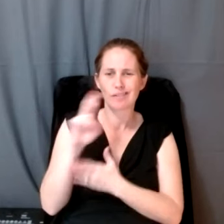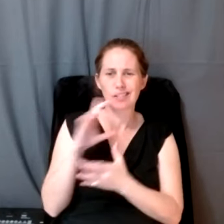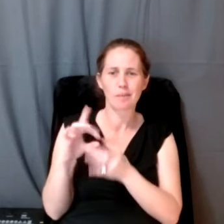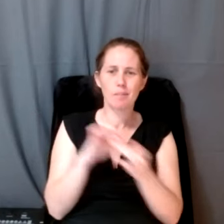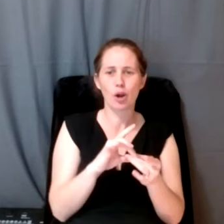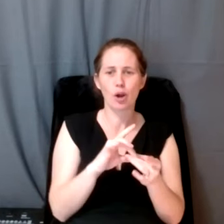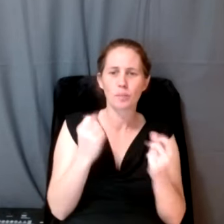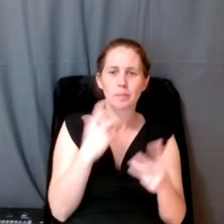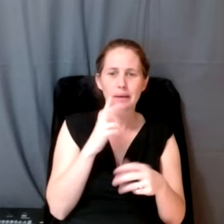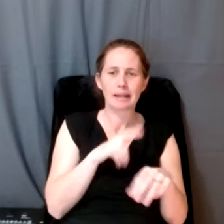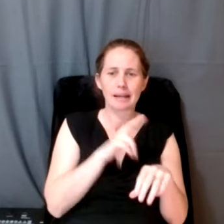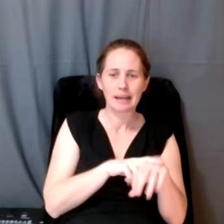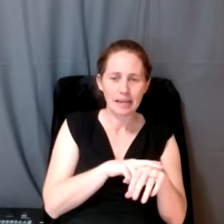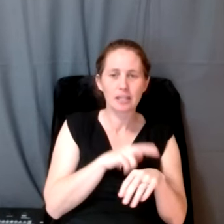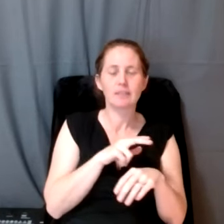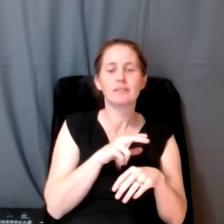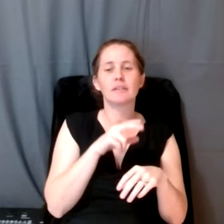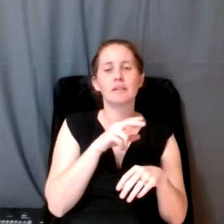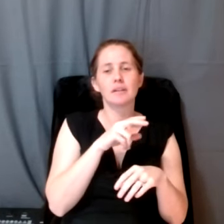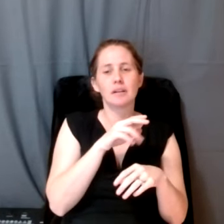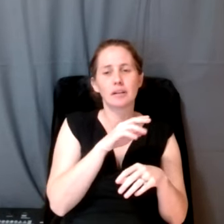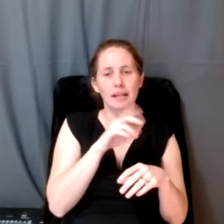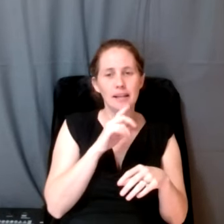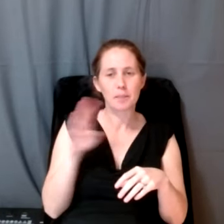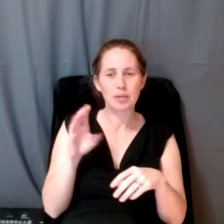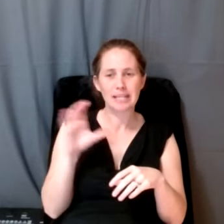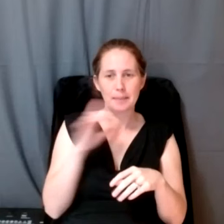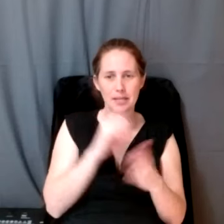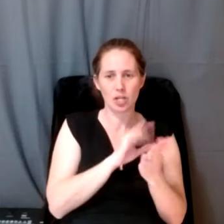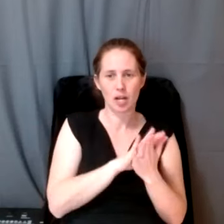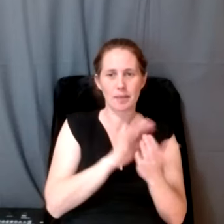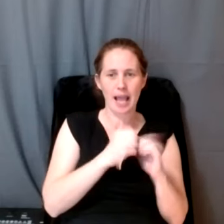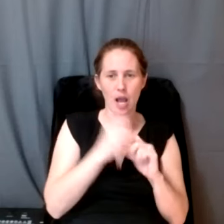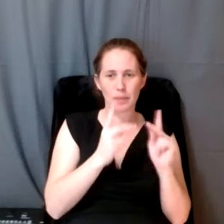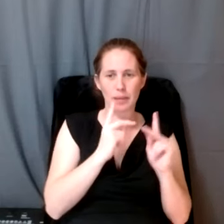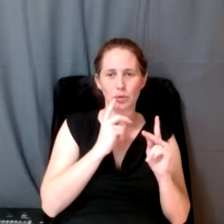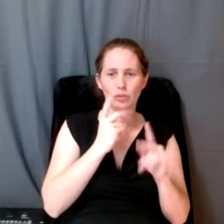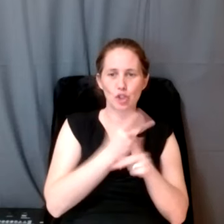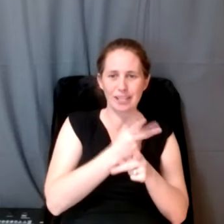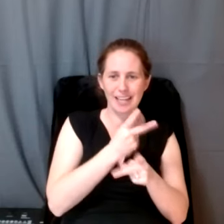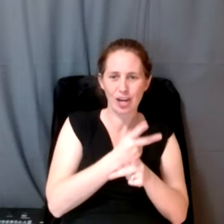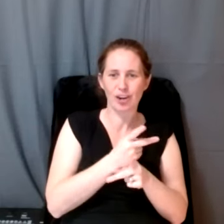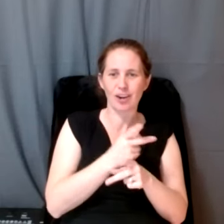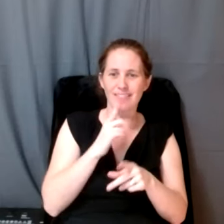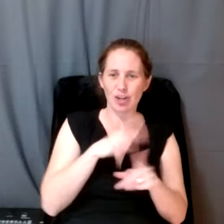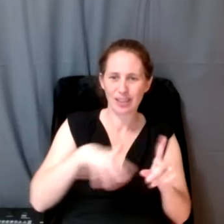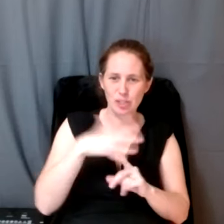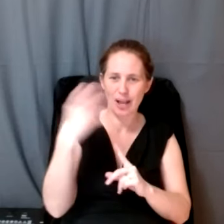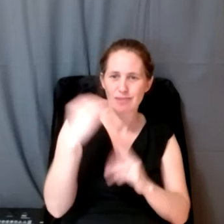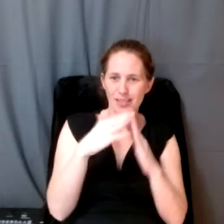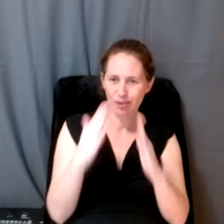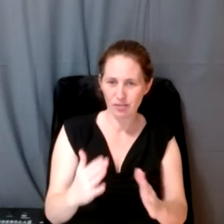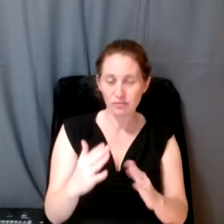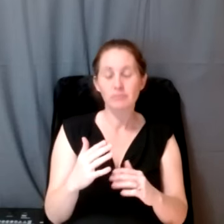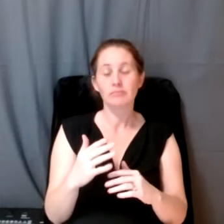communities in British Columbia and documenting how people tended their landscapes right outside of their houses. And so,